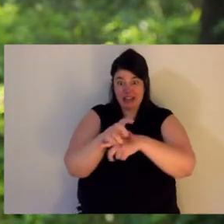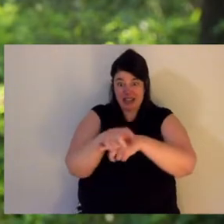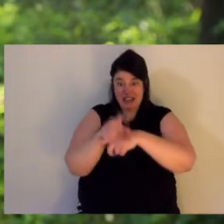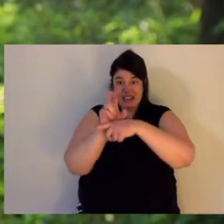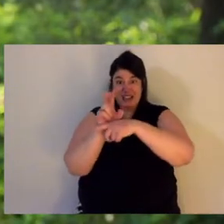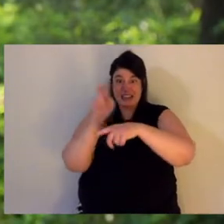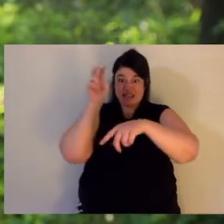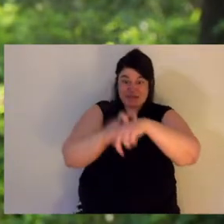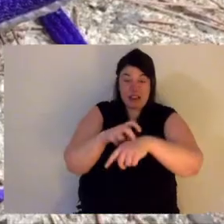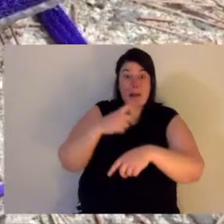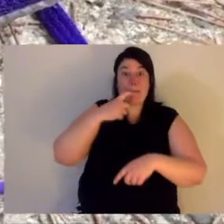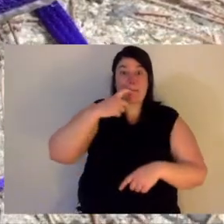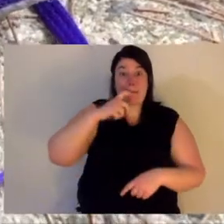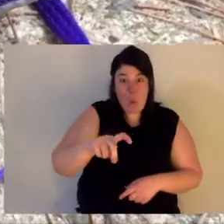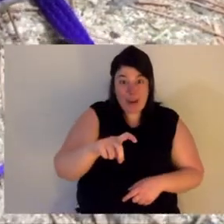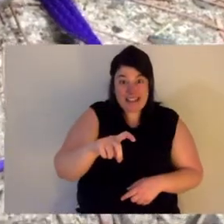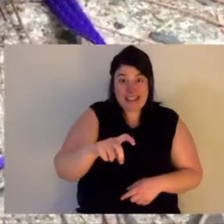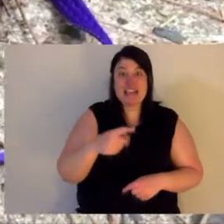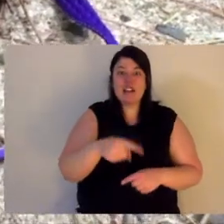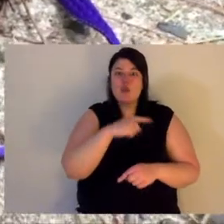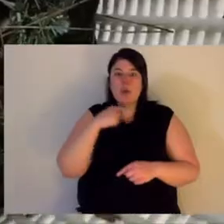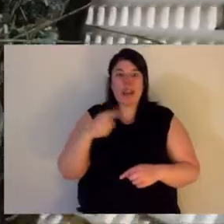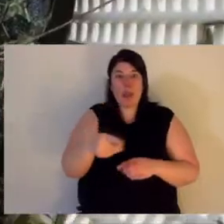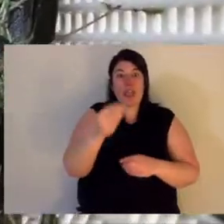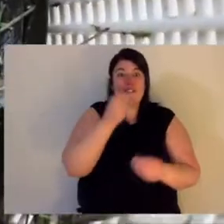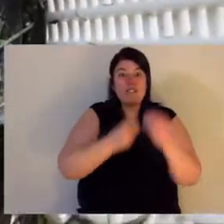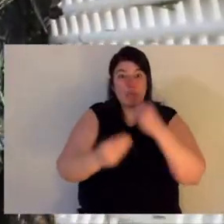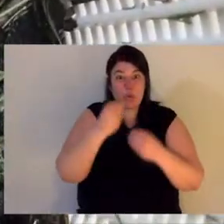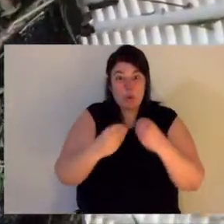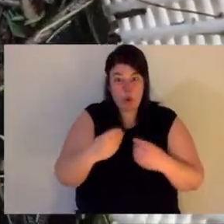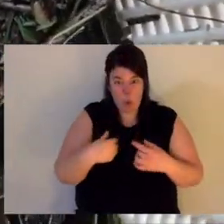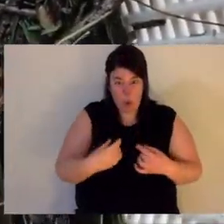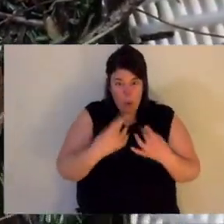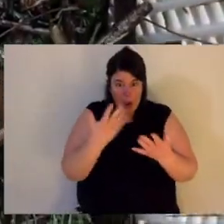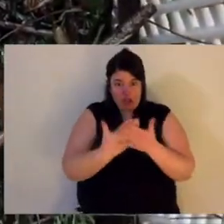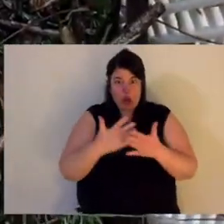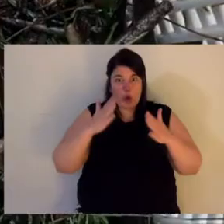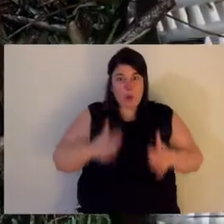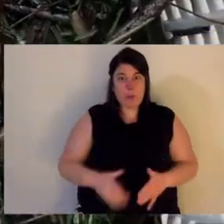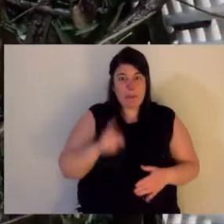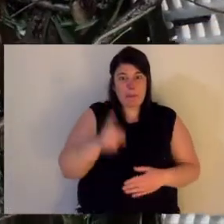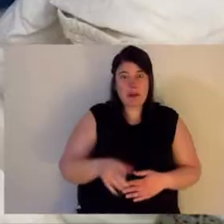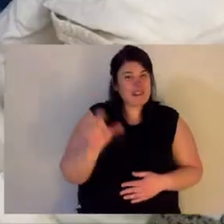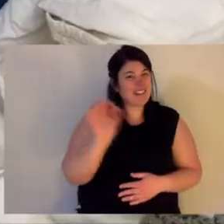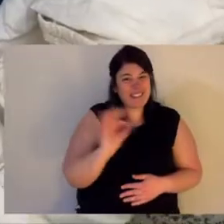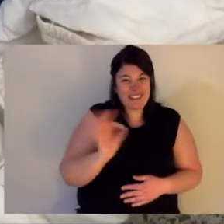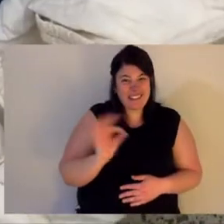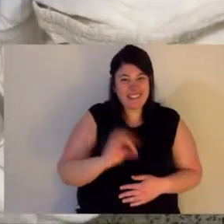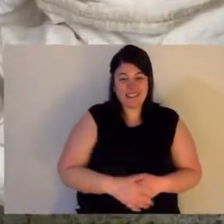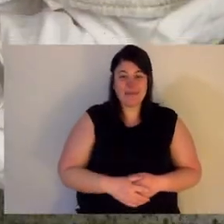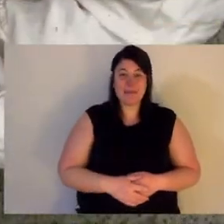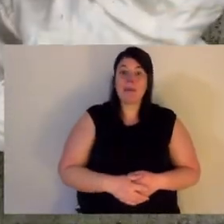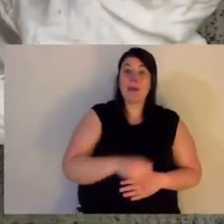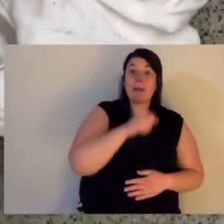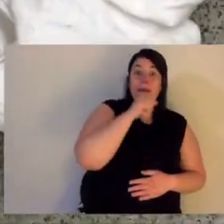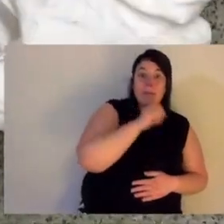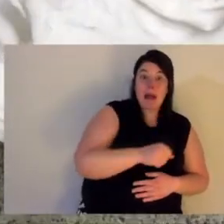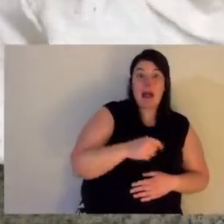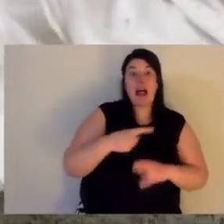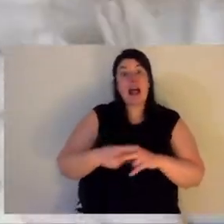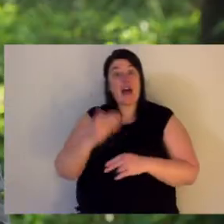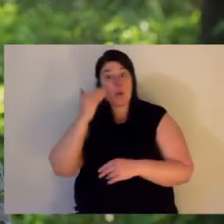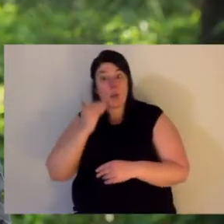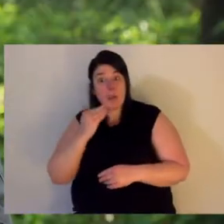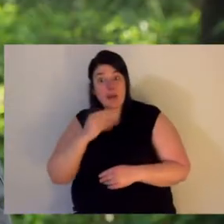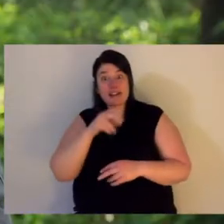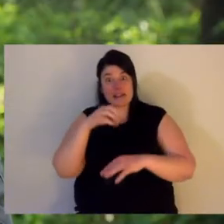the inside out. They don't want to waste it on a human. Male and female funnel webs have differences. For a start, the